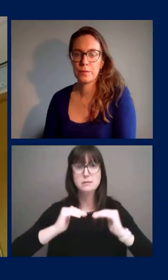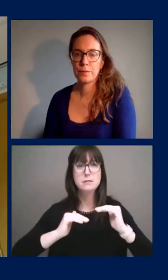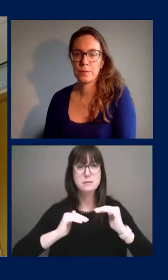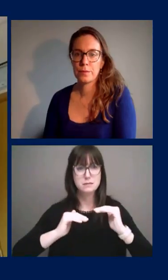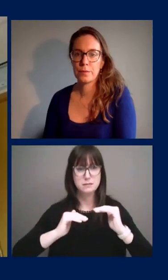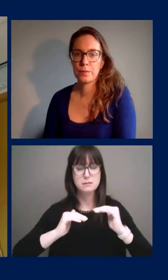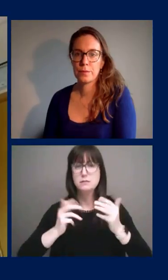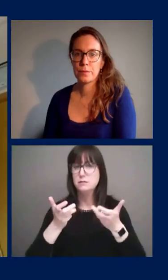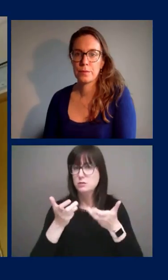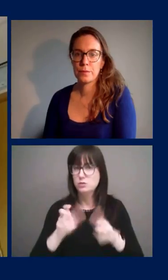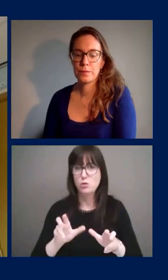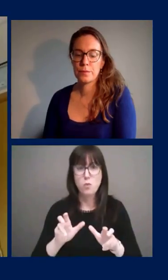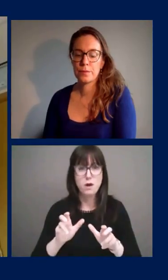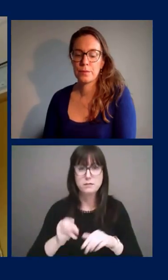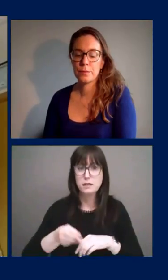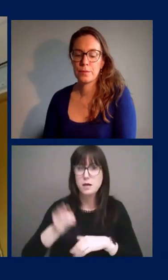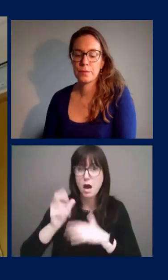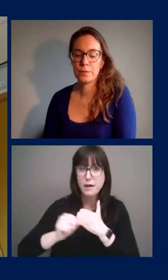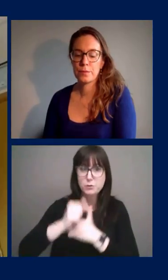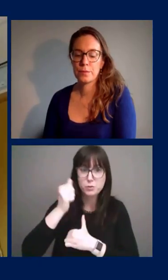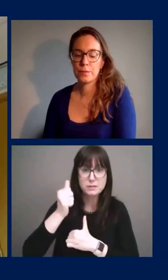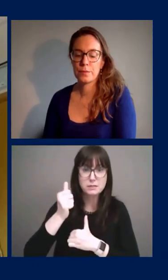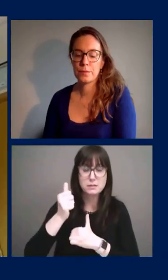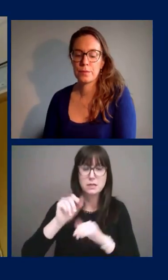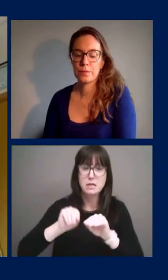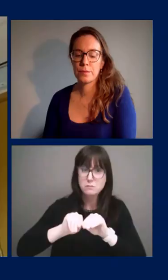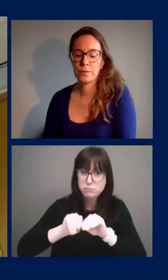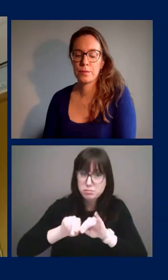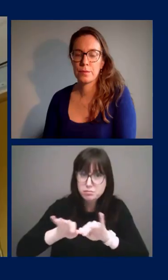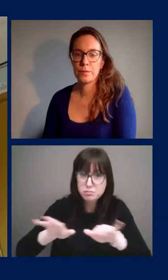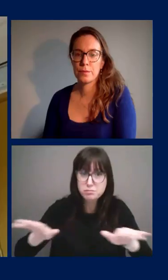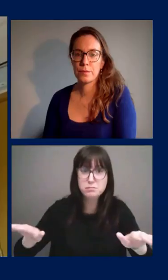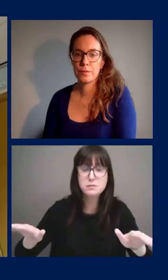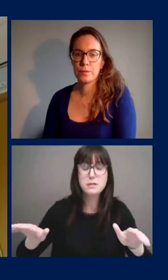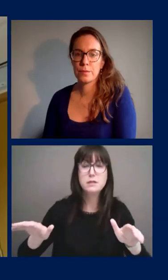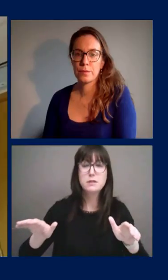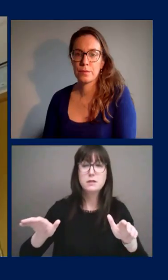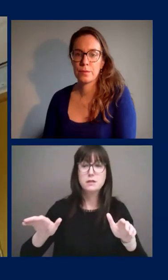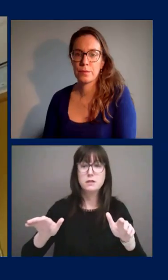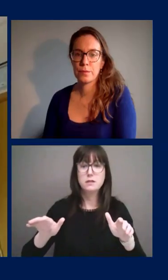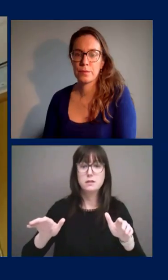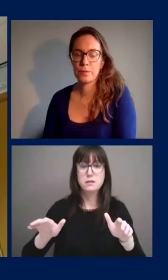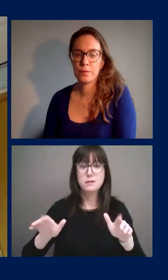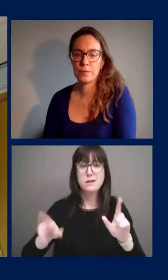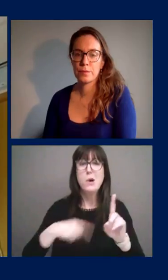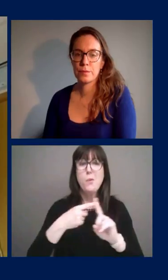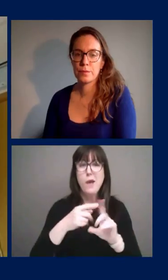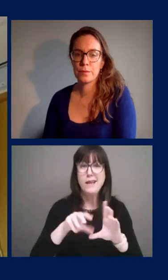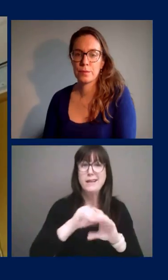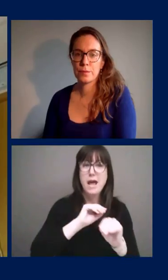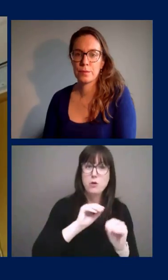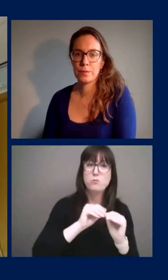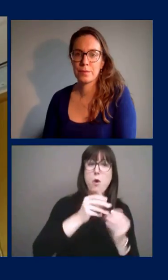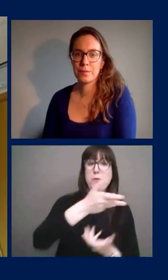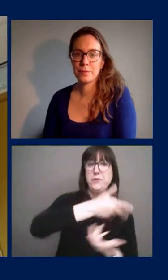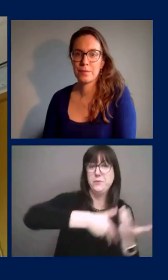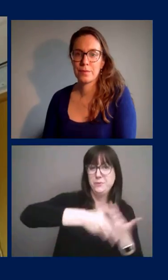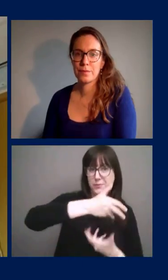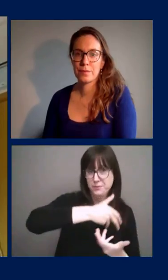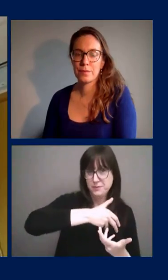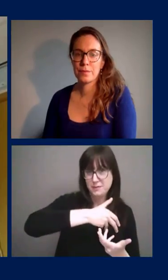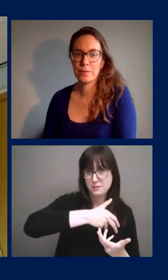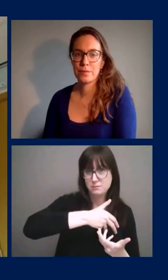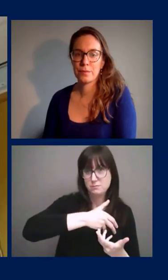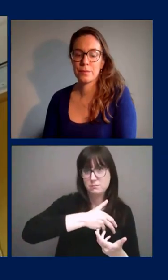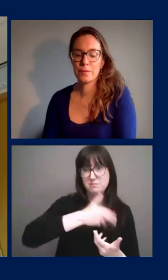risk of growing levels of infection uh as we interact with people more it's why we